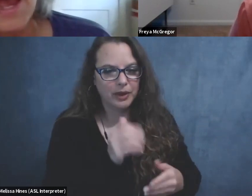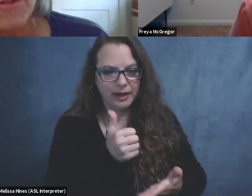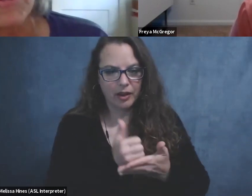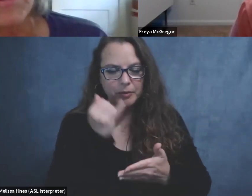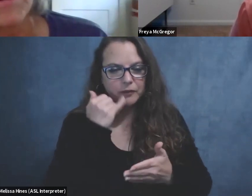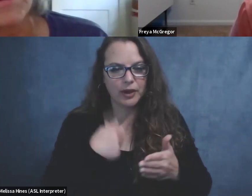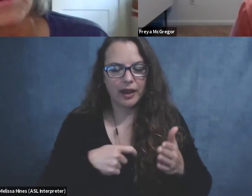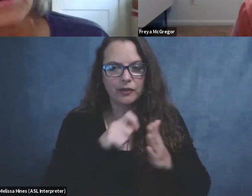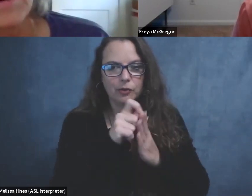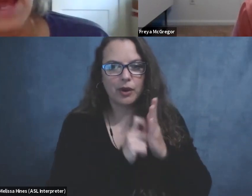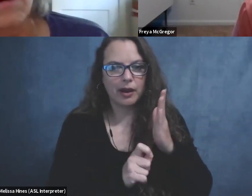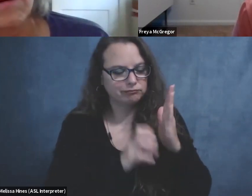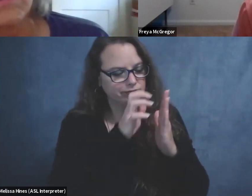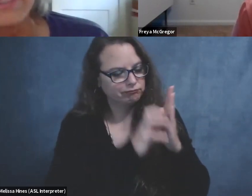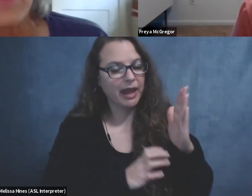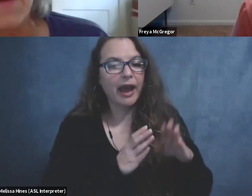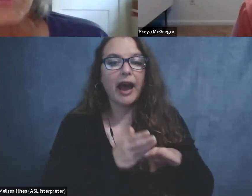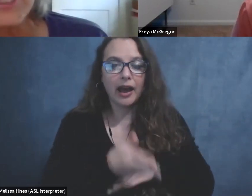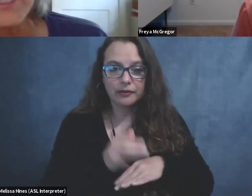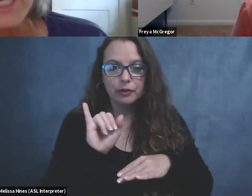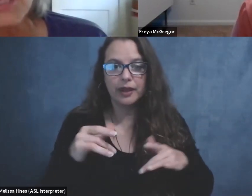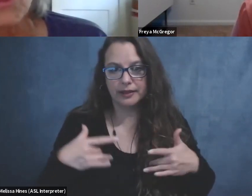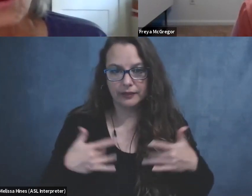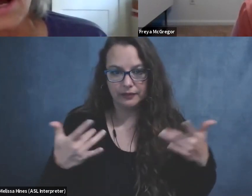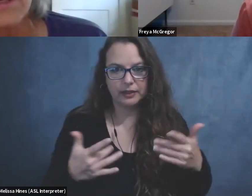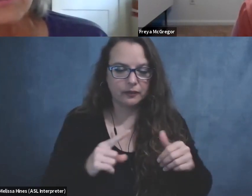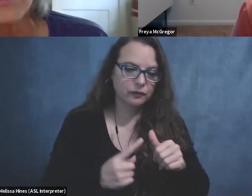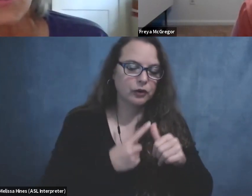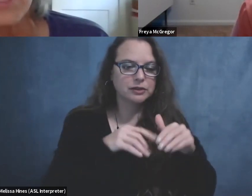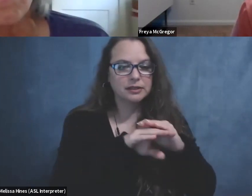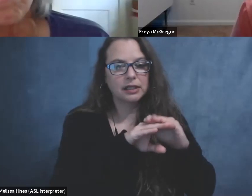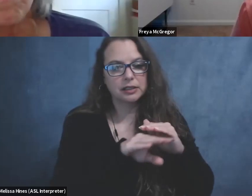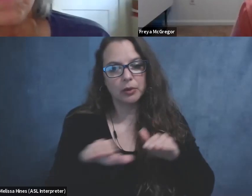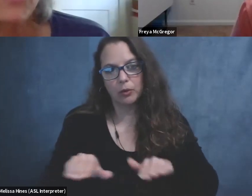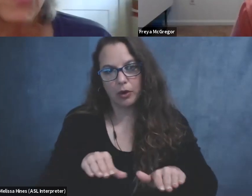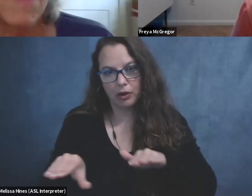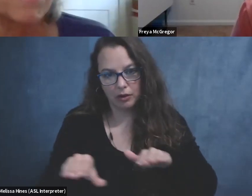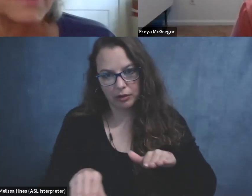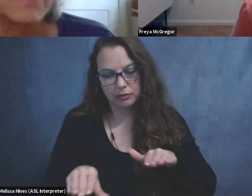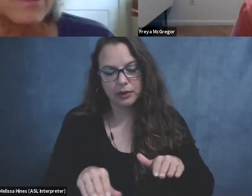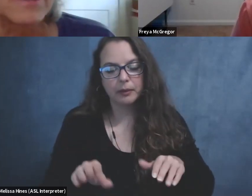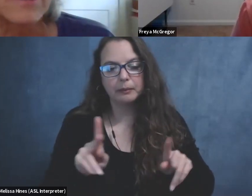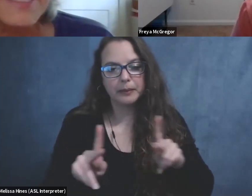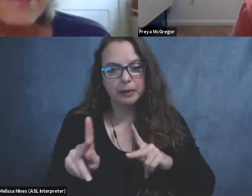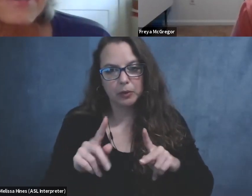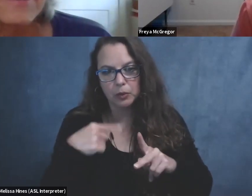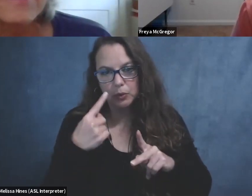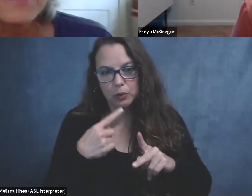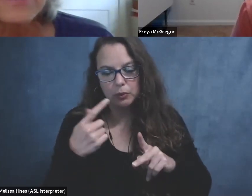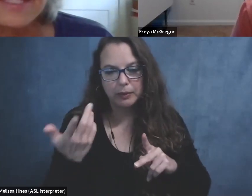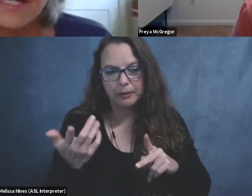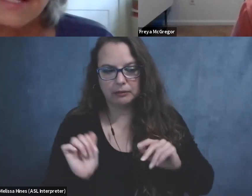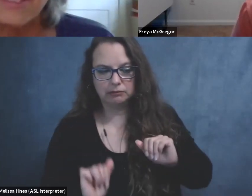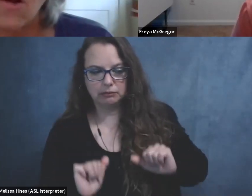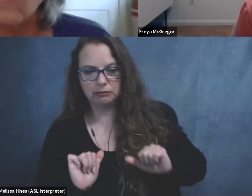after that, that first accessible walk so that people who might be a little hesitant